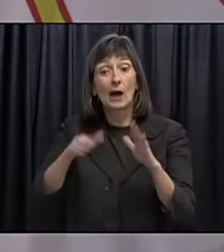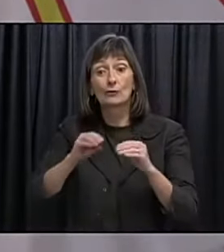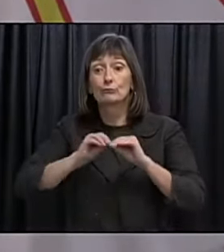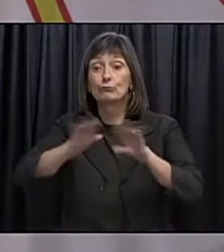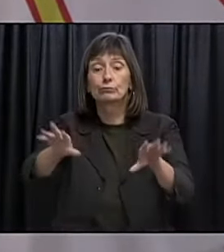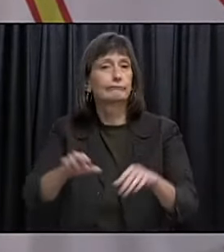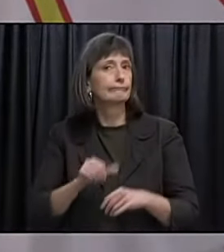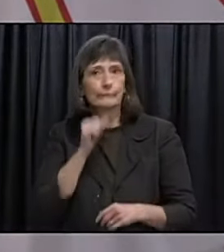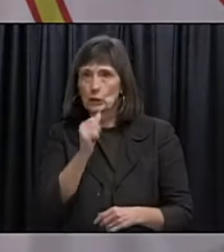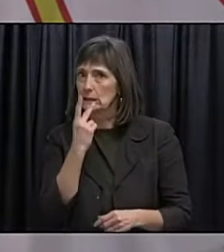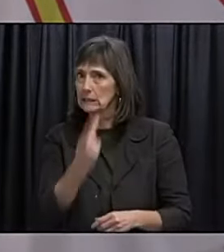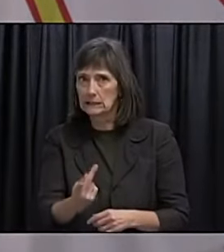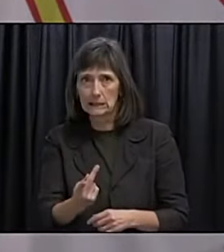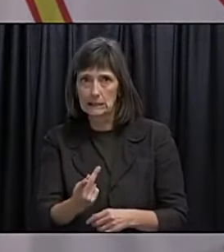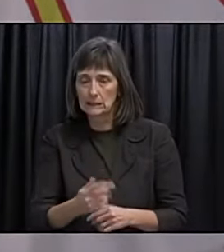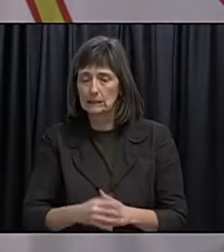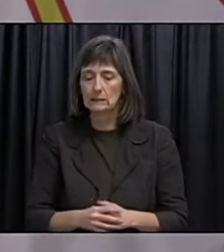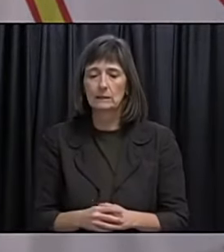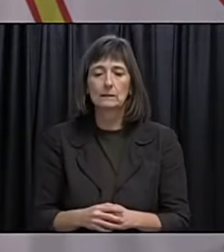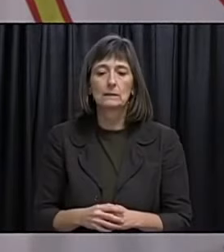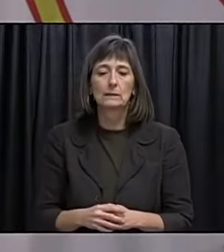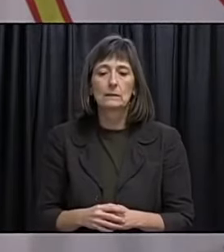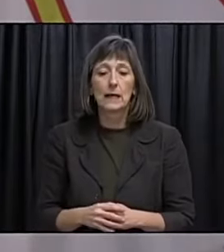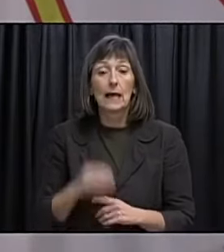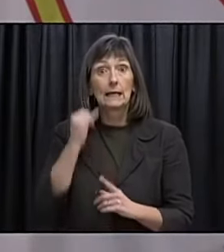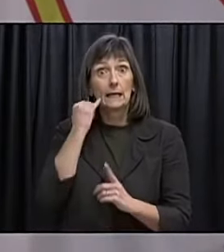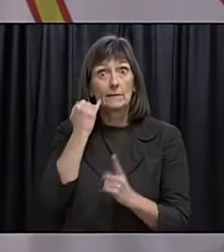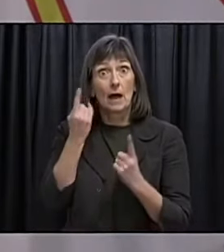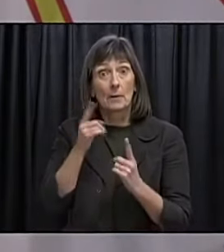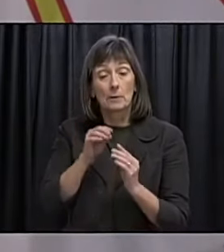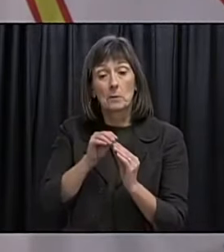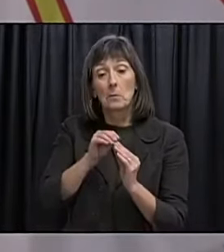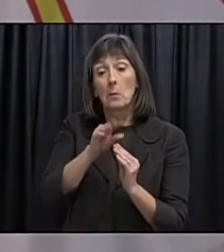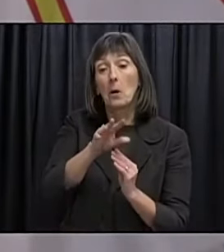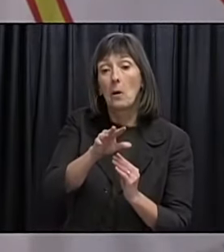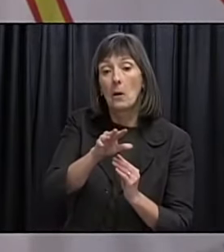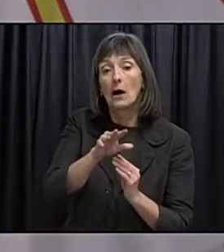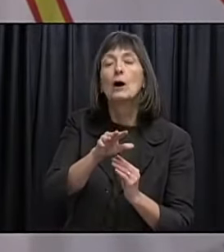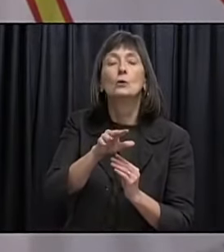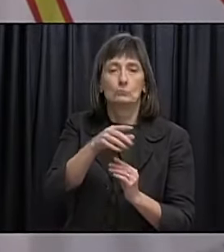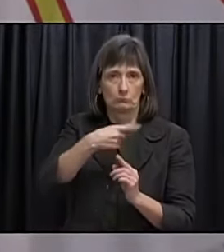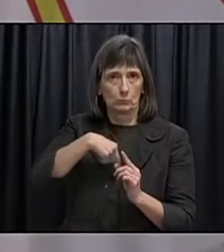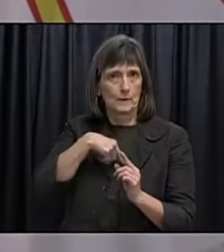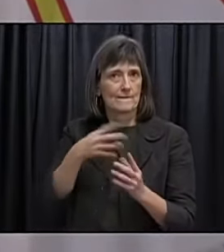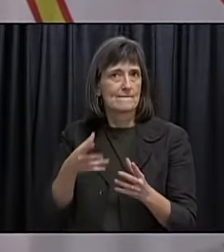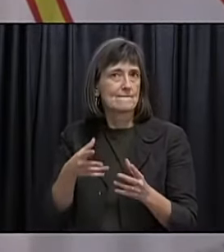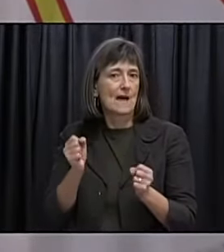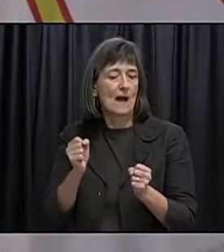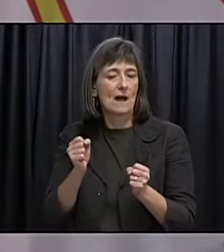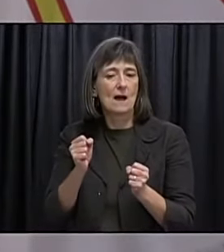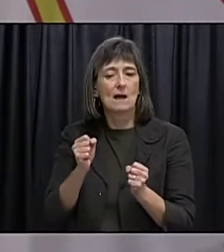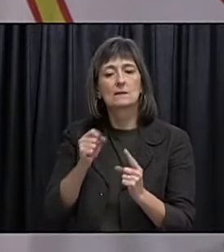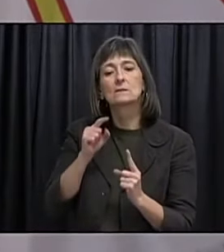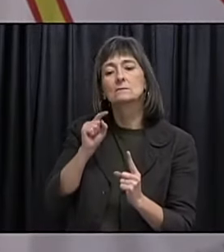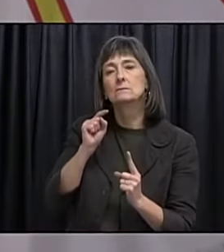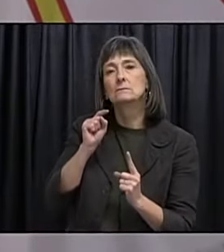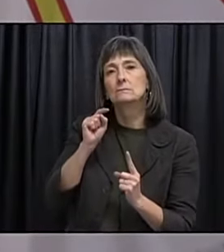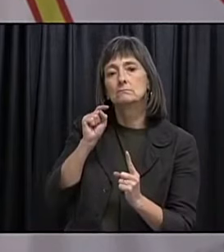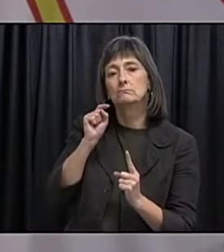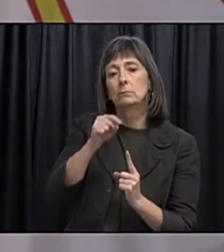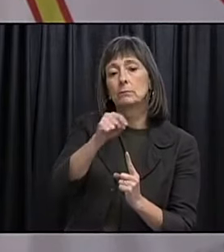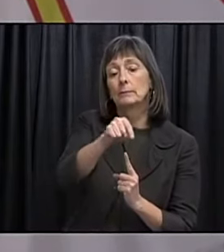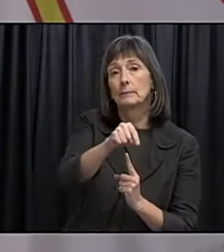household and so and when we have we certainly have been able to to